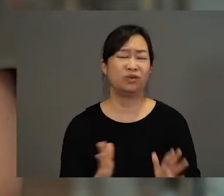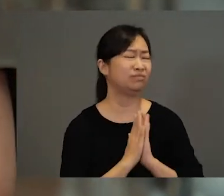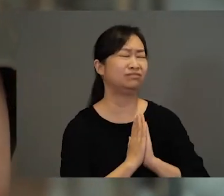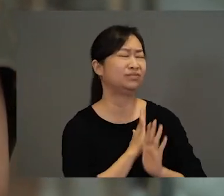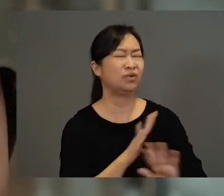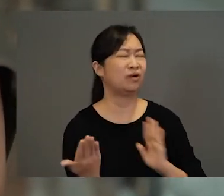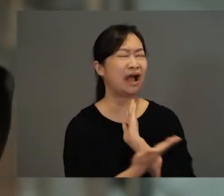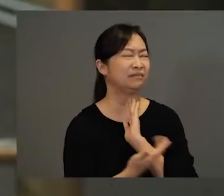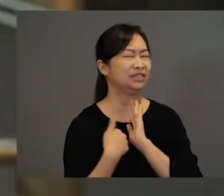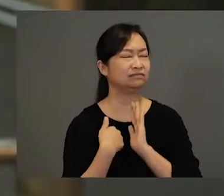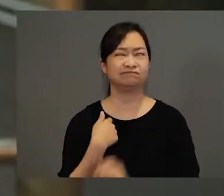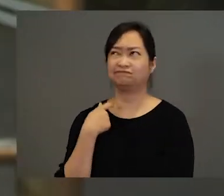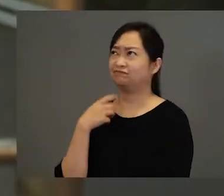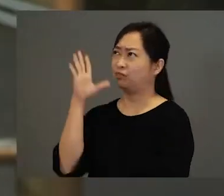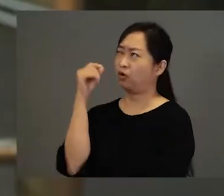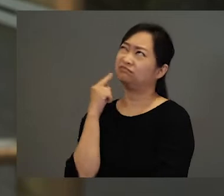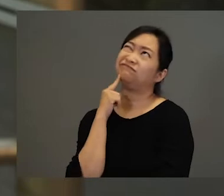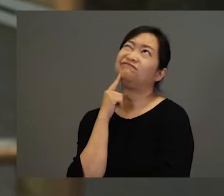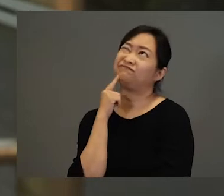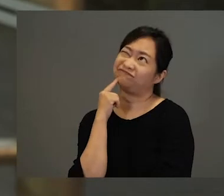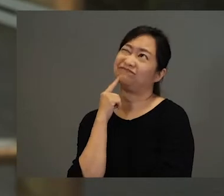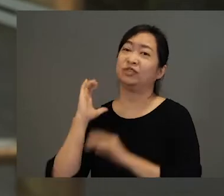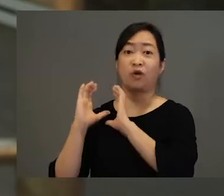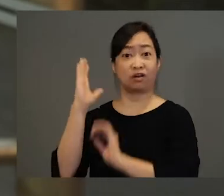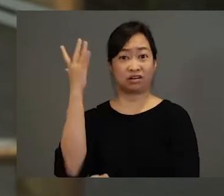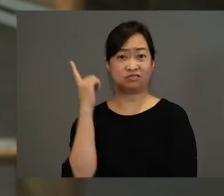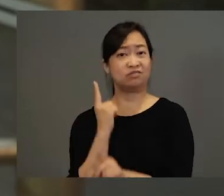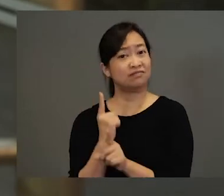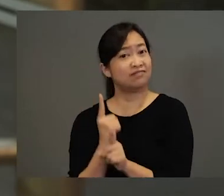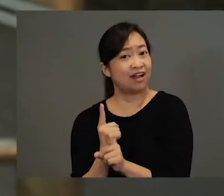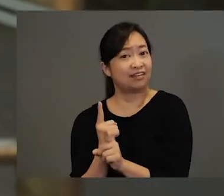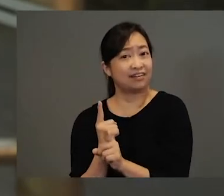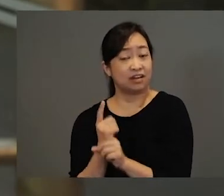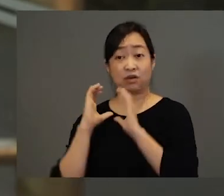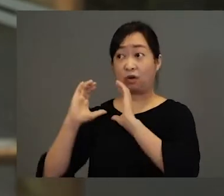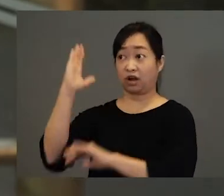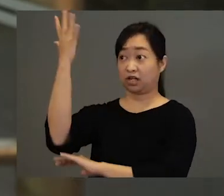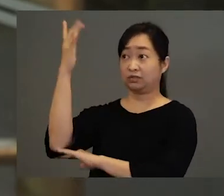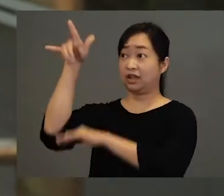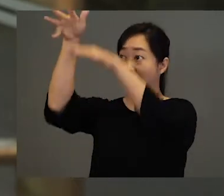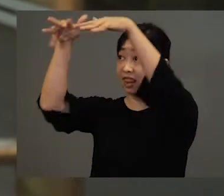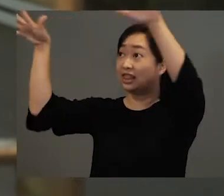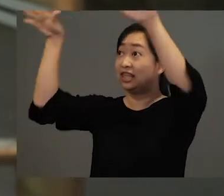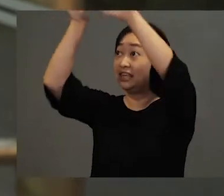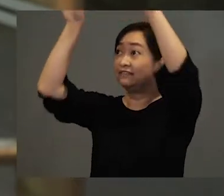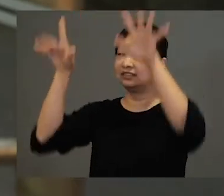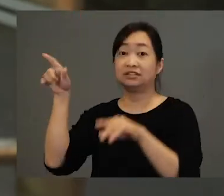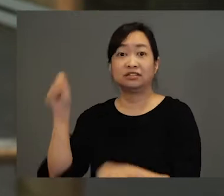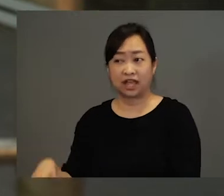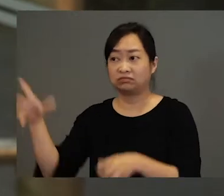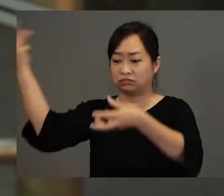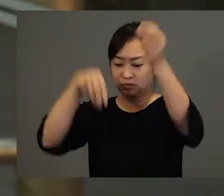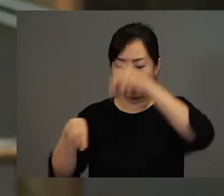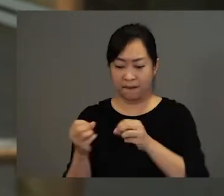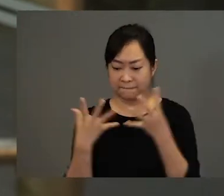don't cut me down. Hmm. The coconut tree was right. The coconut tree had leaves that could be